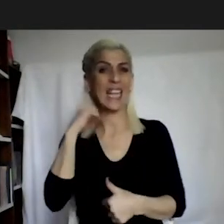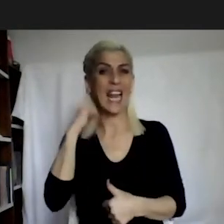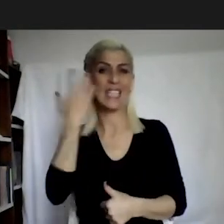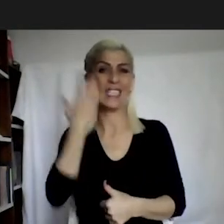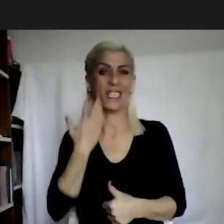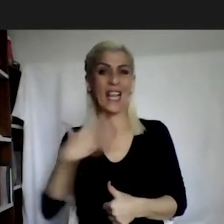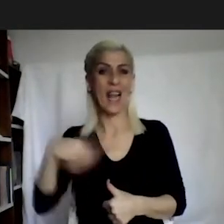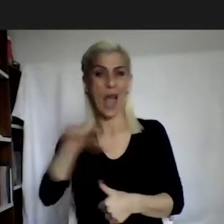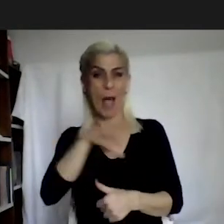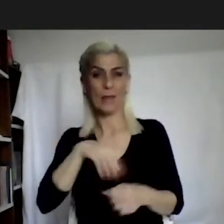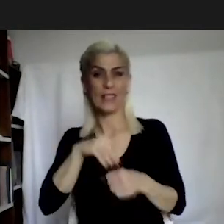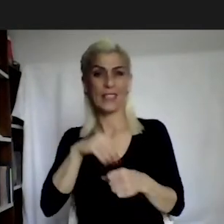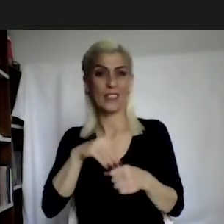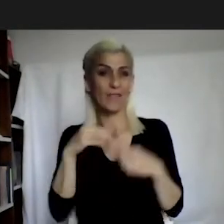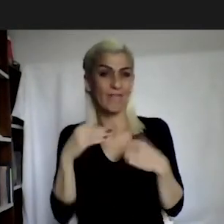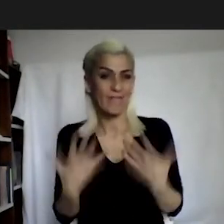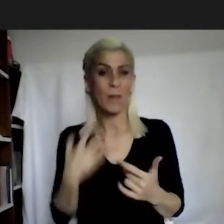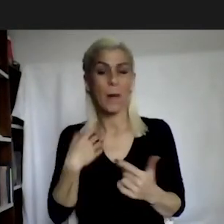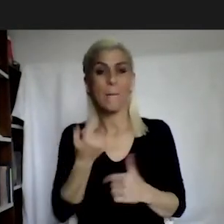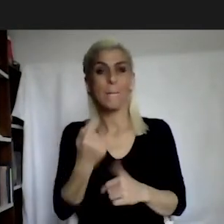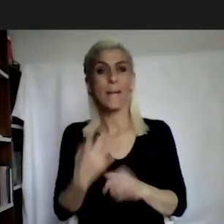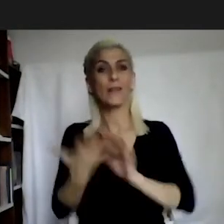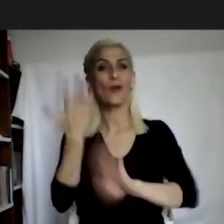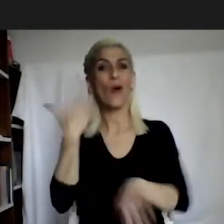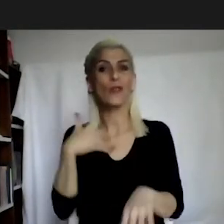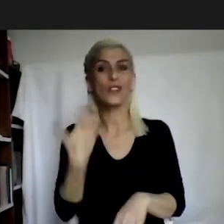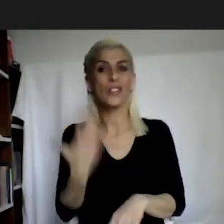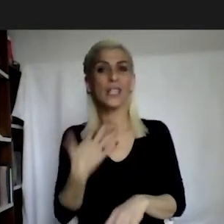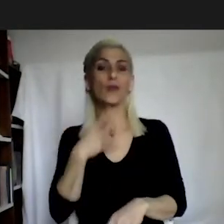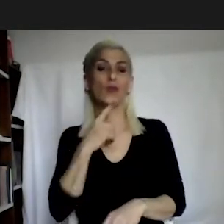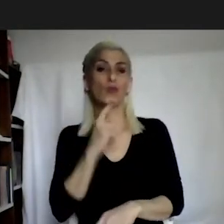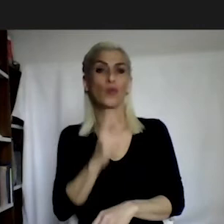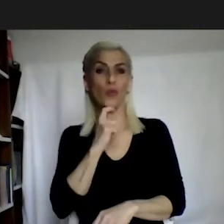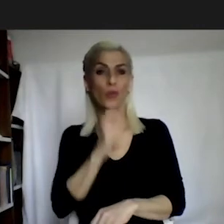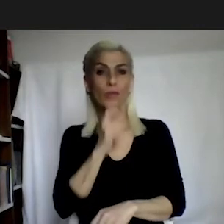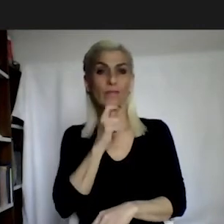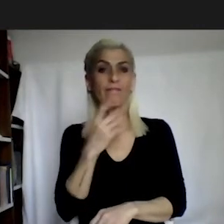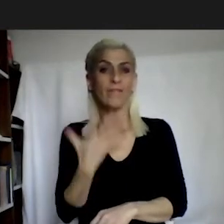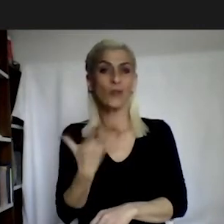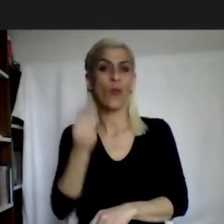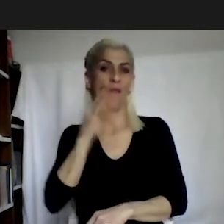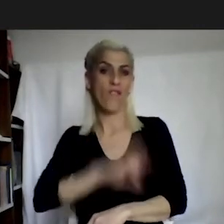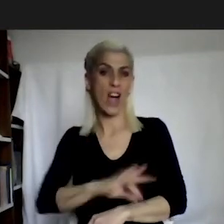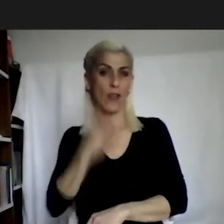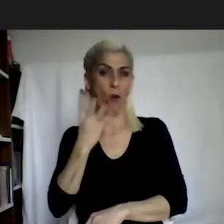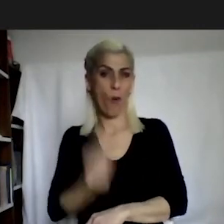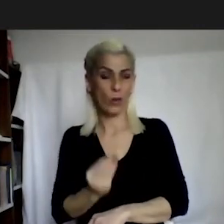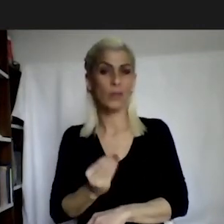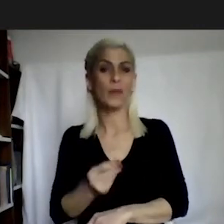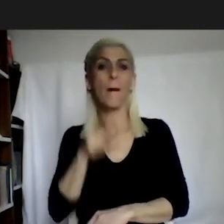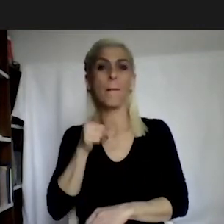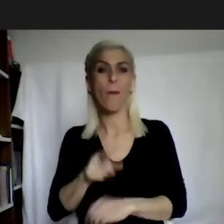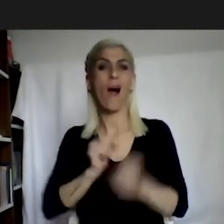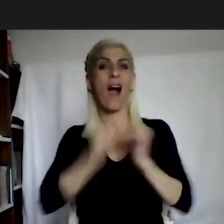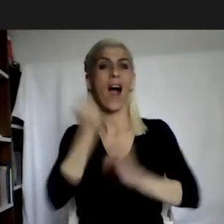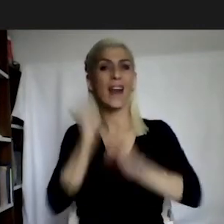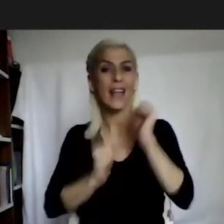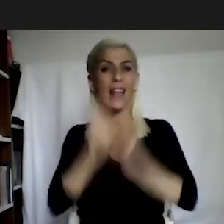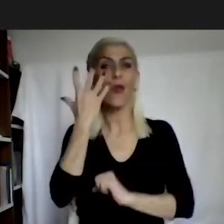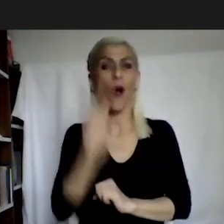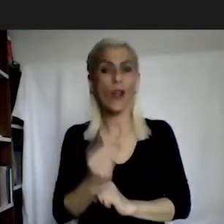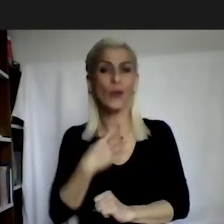Hello distinguished participants. I found the previous speech very very rich in its content